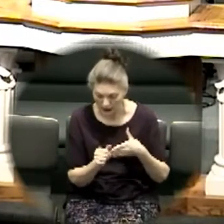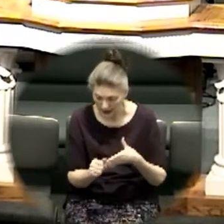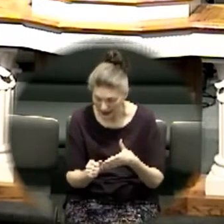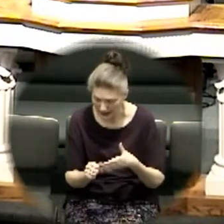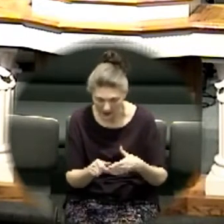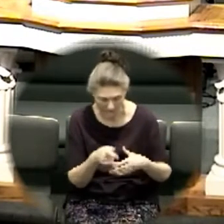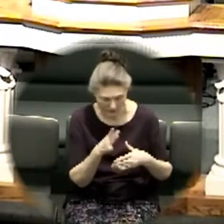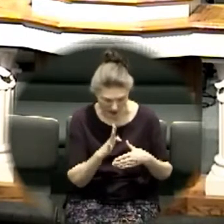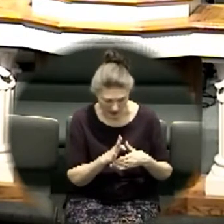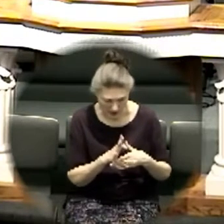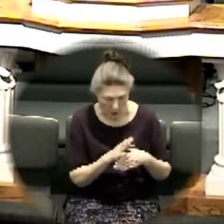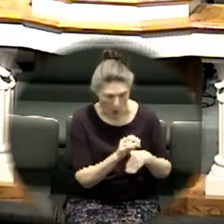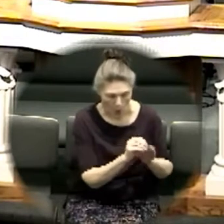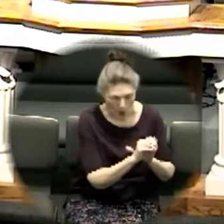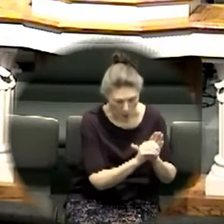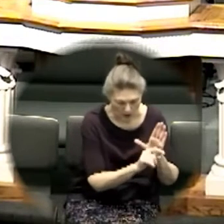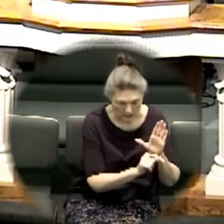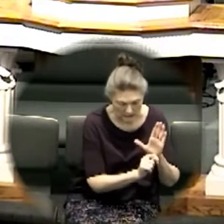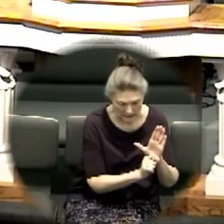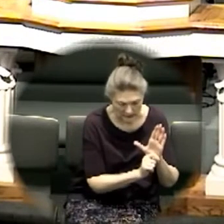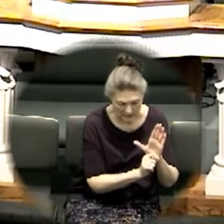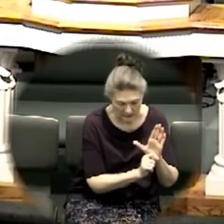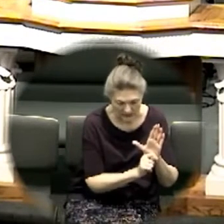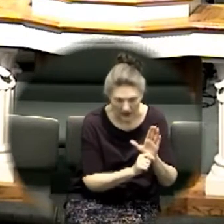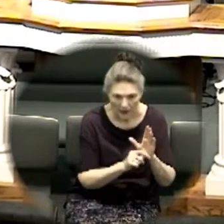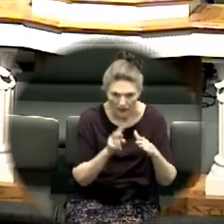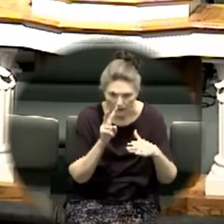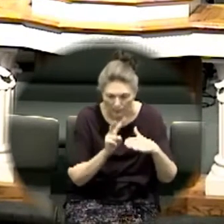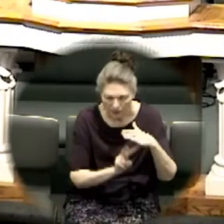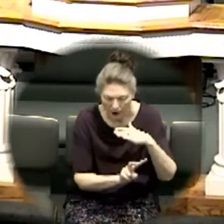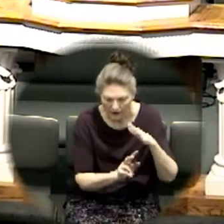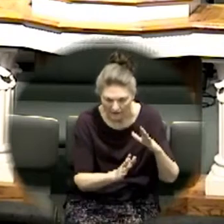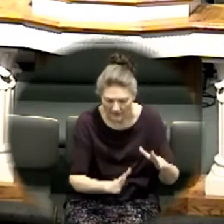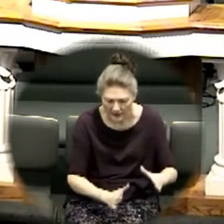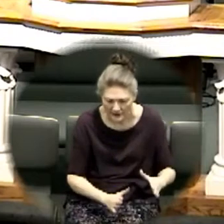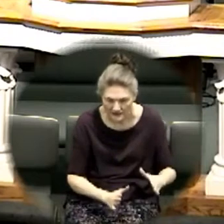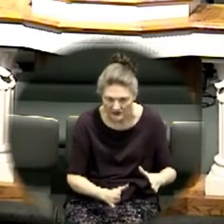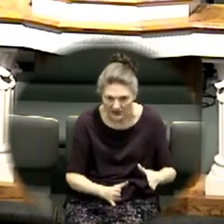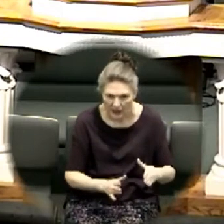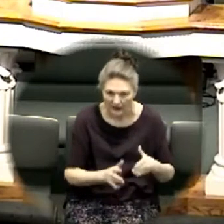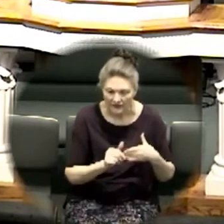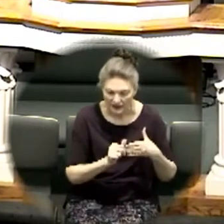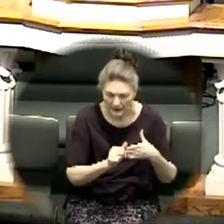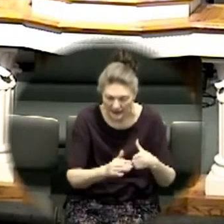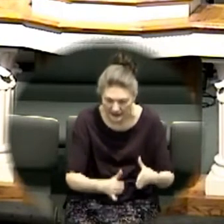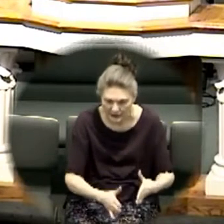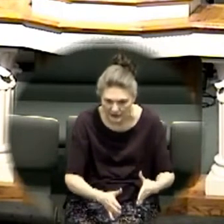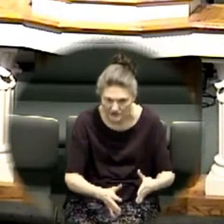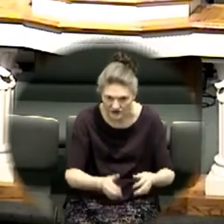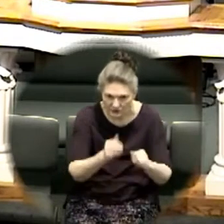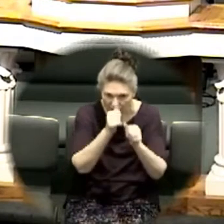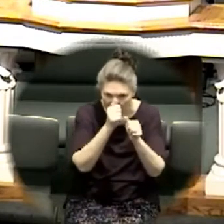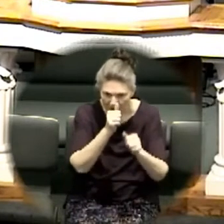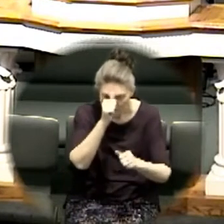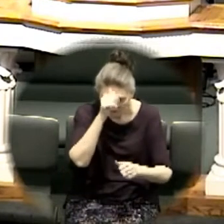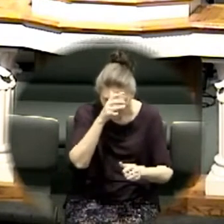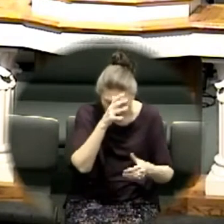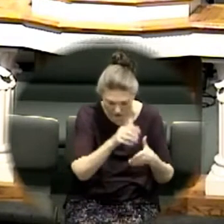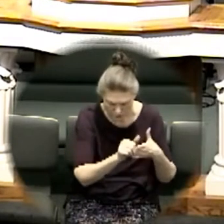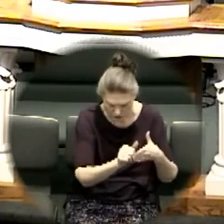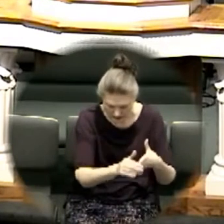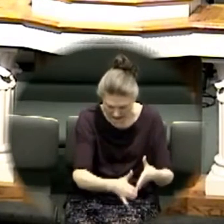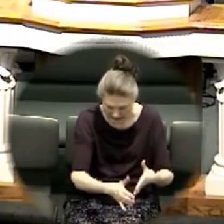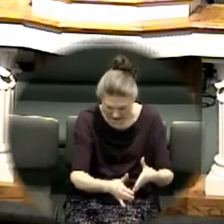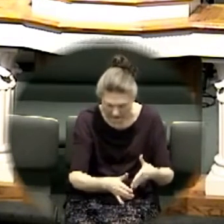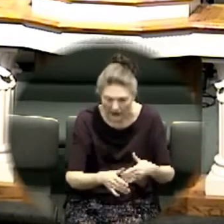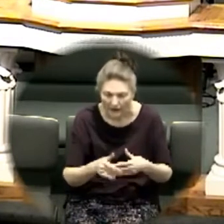the prophets the patriarchs being led of god they allowed god to